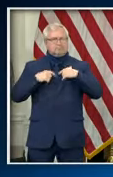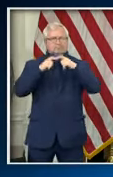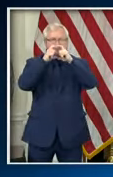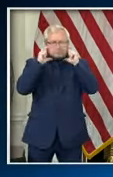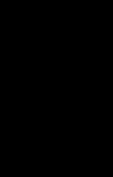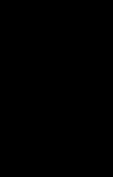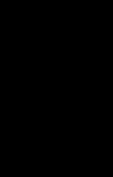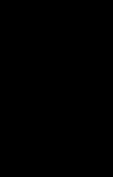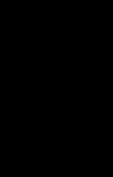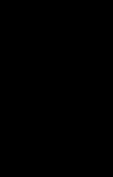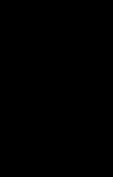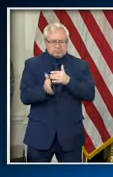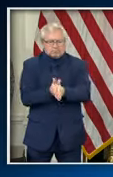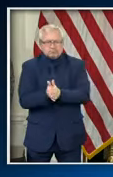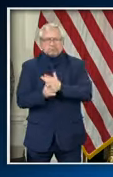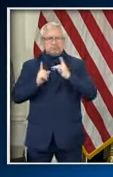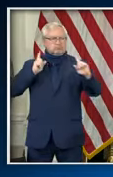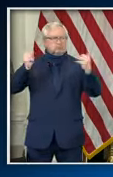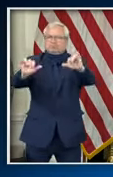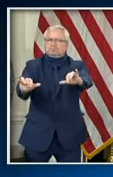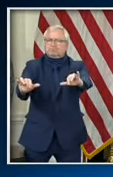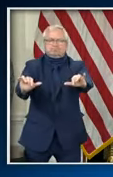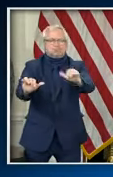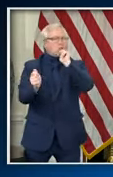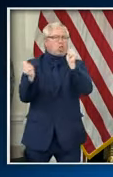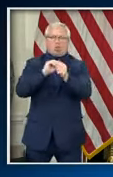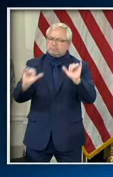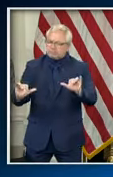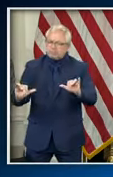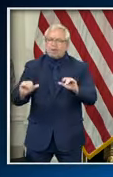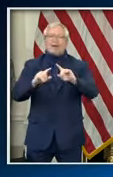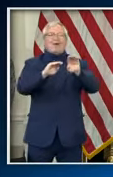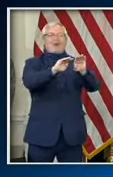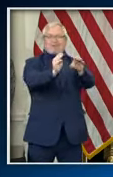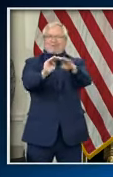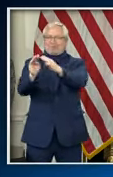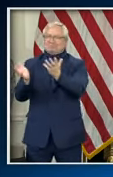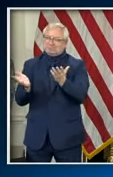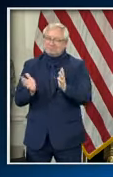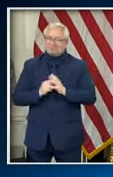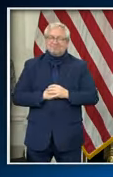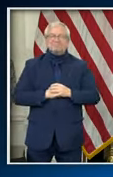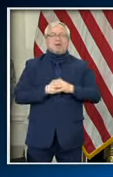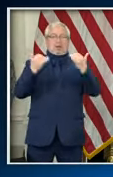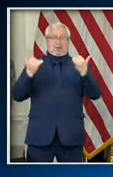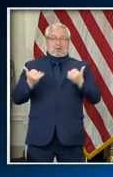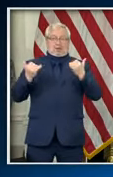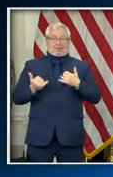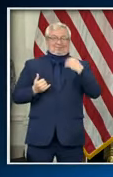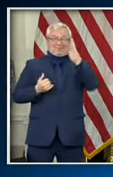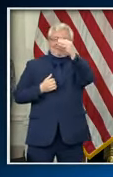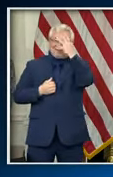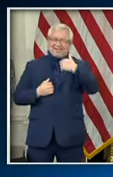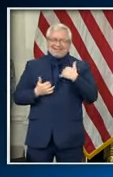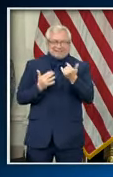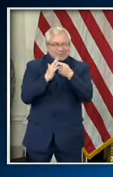now I realize that these are only small steps and that